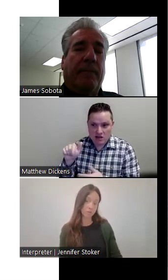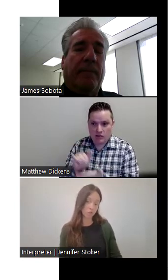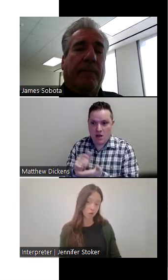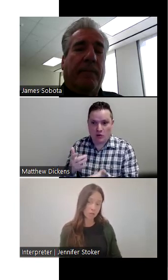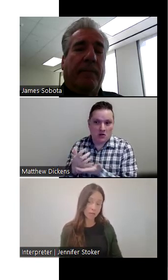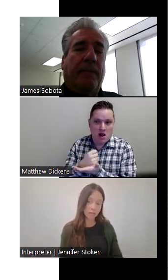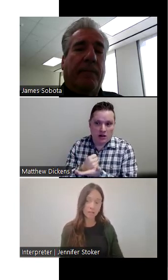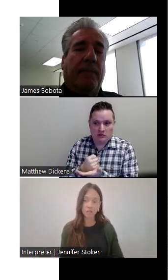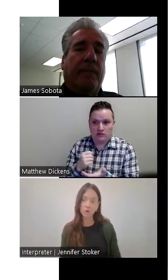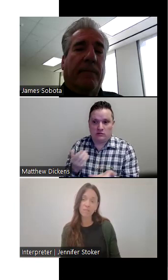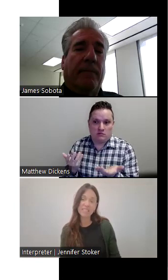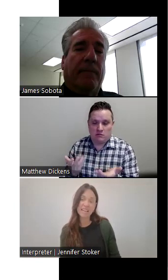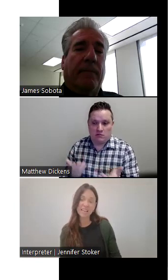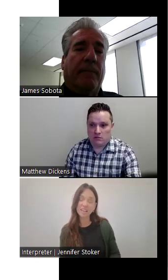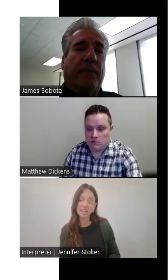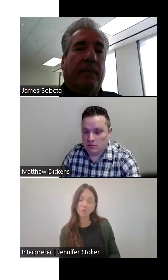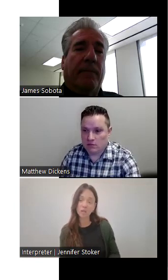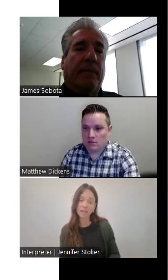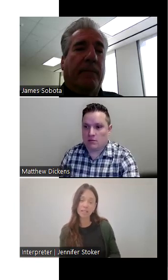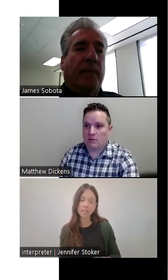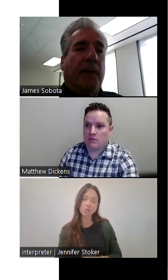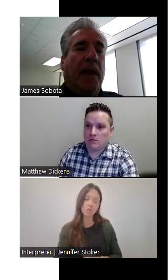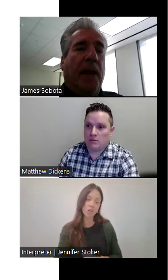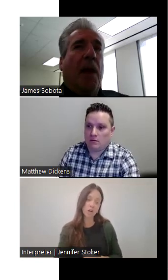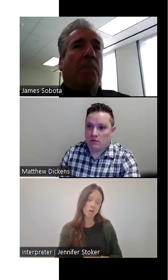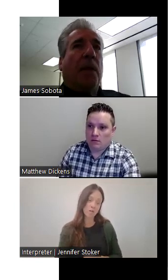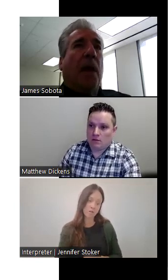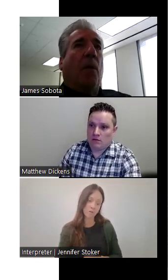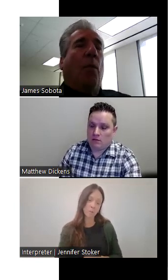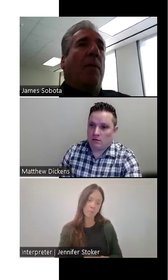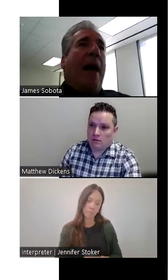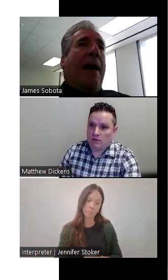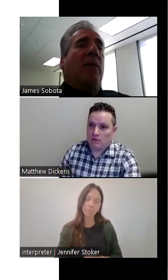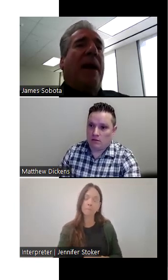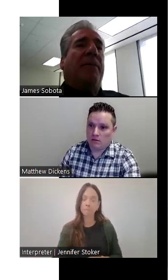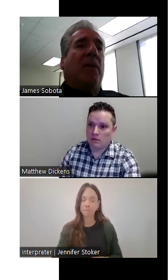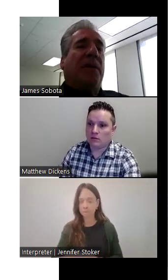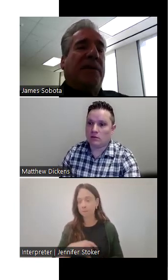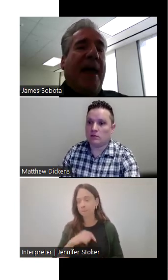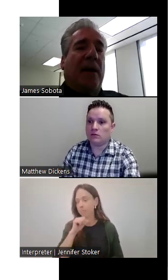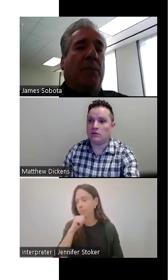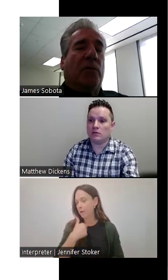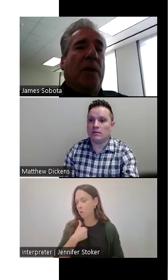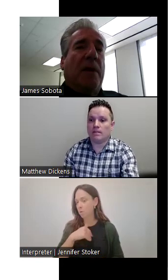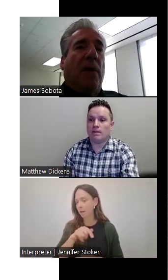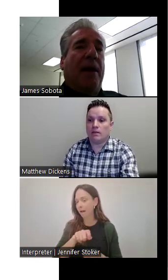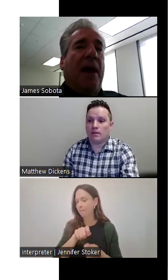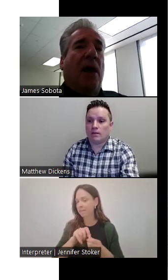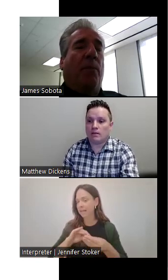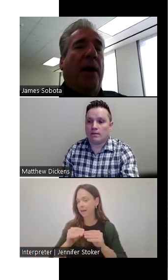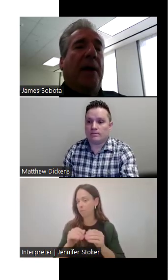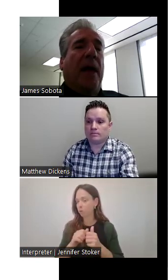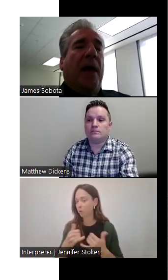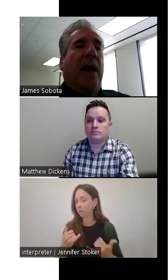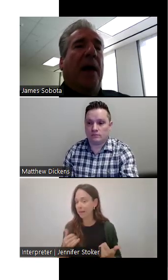program has started, do you have any data that you've collected that you could share? Well, I don't have those exact numbers with me right